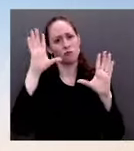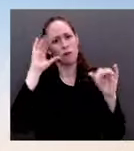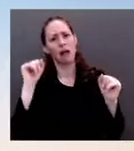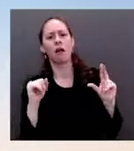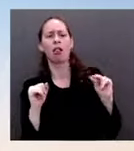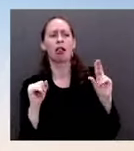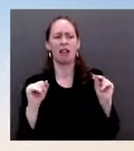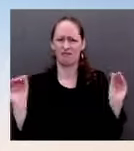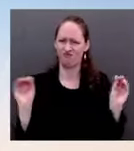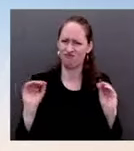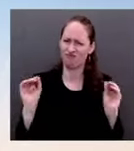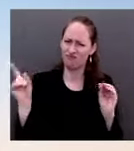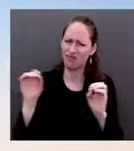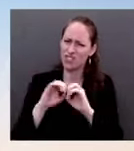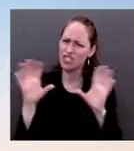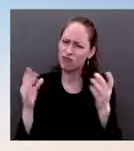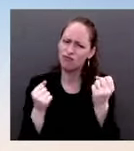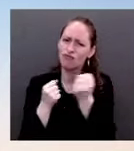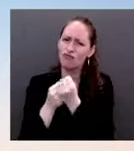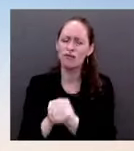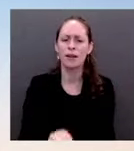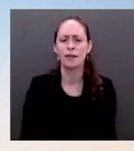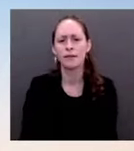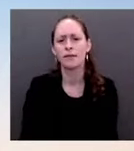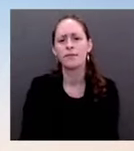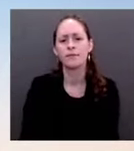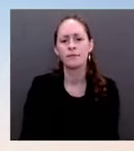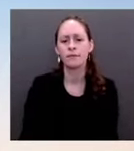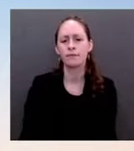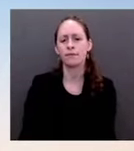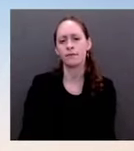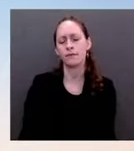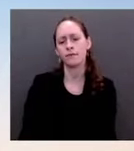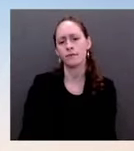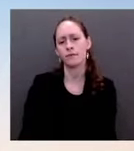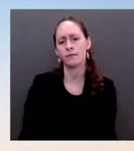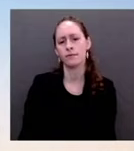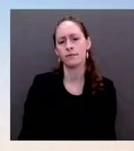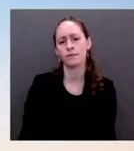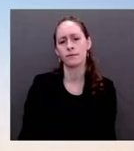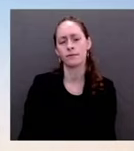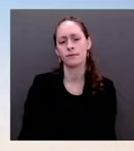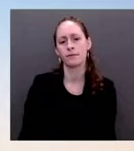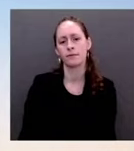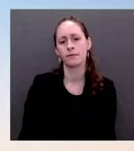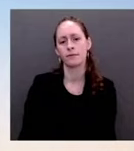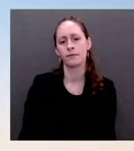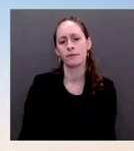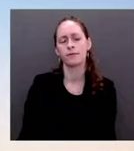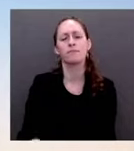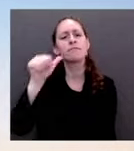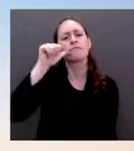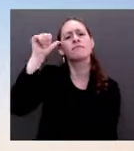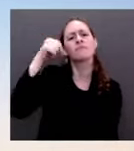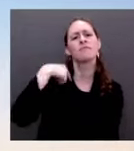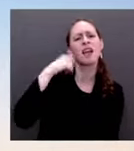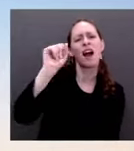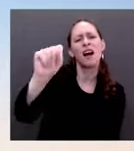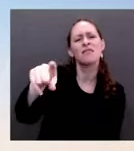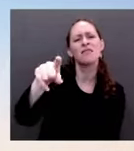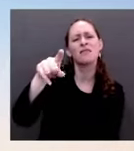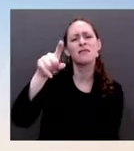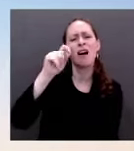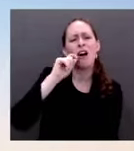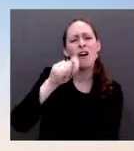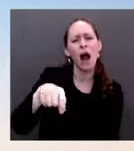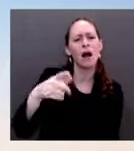me, in response to it was a Ukraine question, it's important to remember who the aggressor is here. The aggressor is Russia and Putin. They